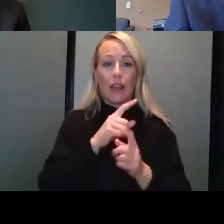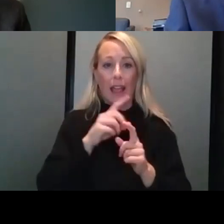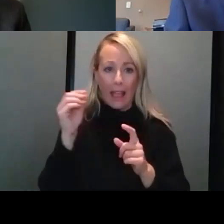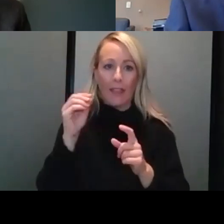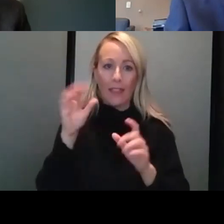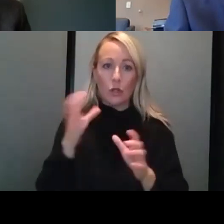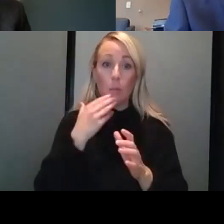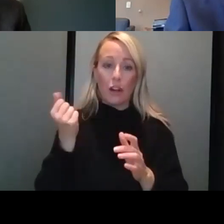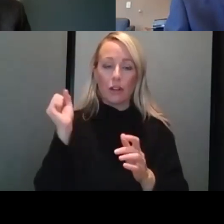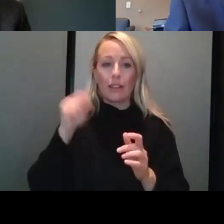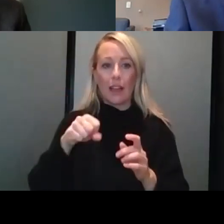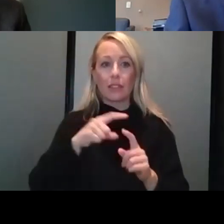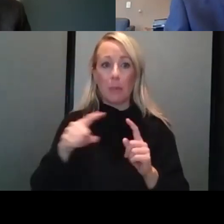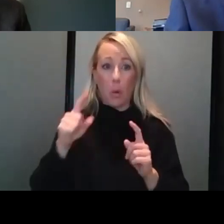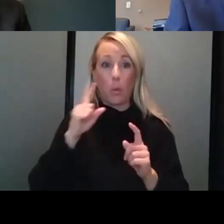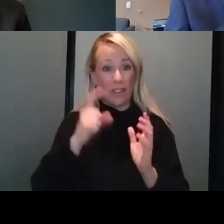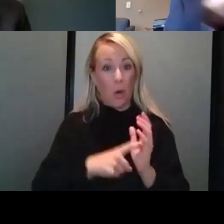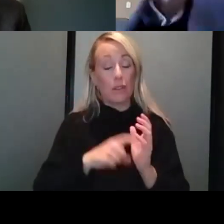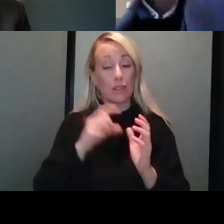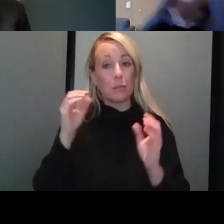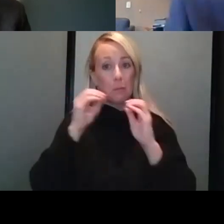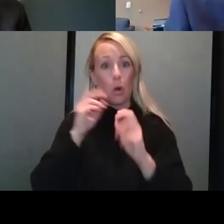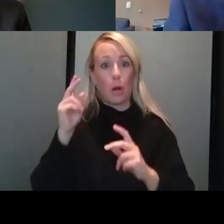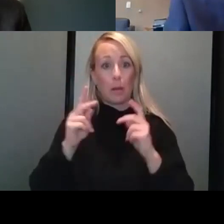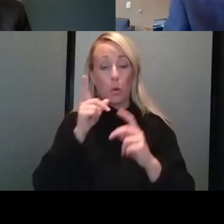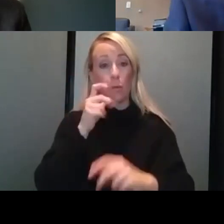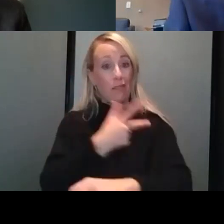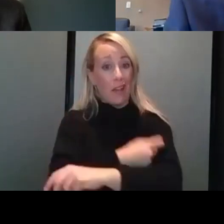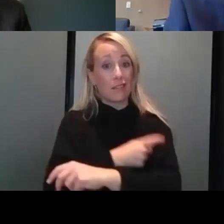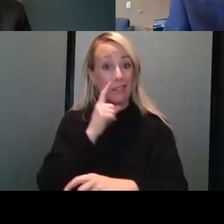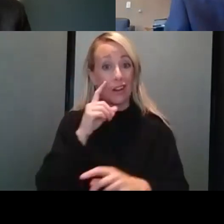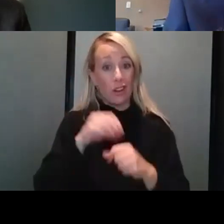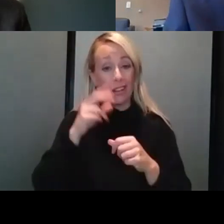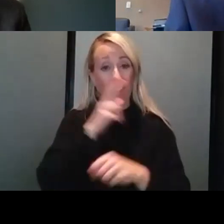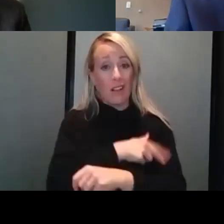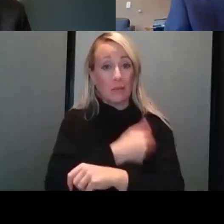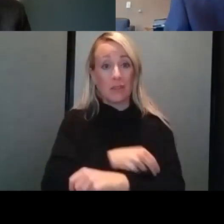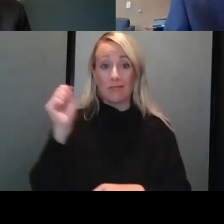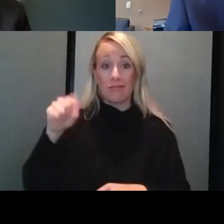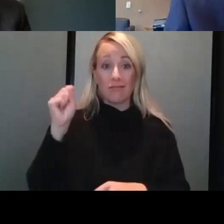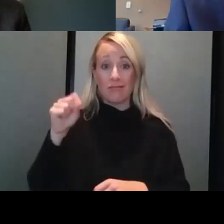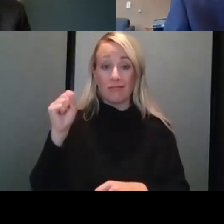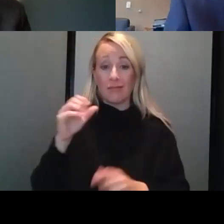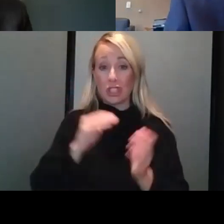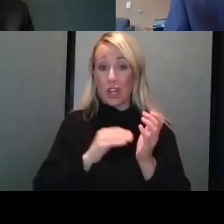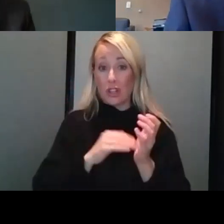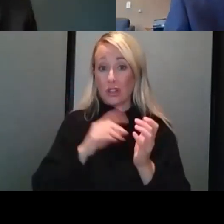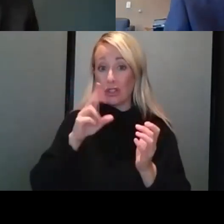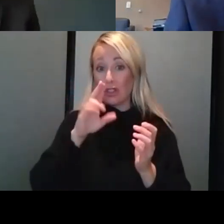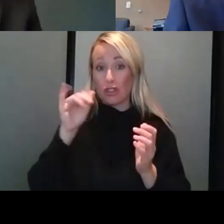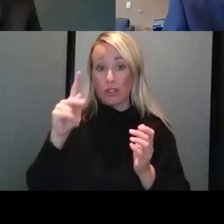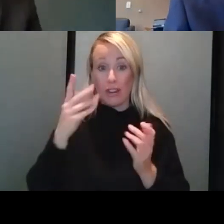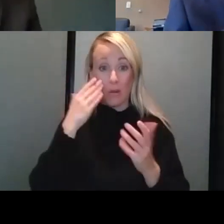So we have seen an uptick in people that have been vaccinated that are ending up in the hospital. Dr. Durek, if you have any comments.